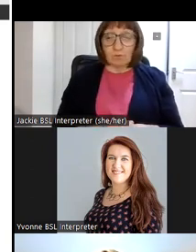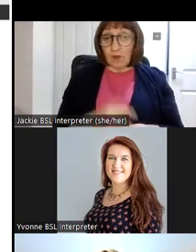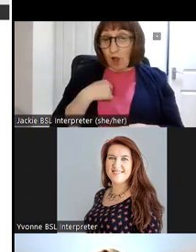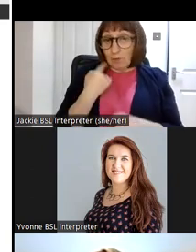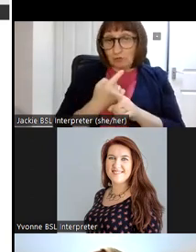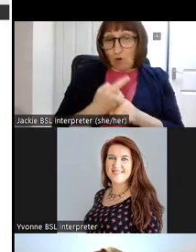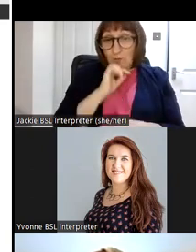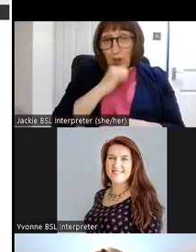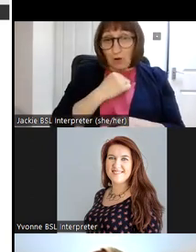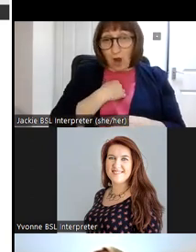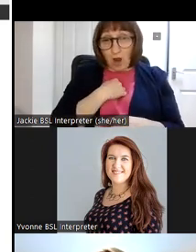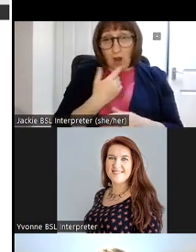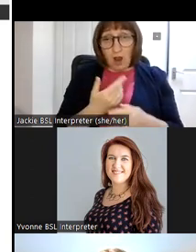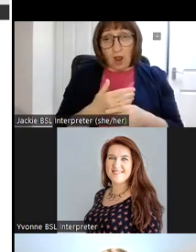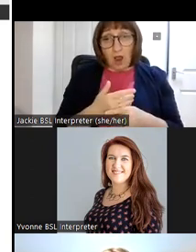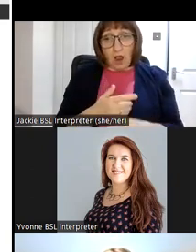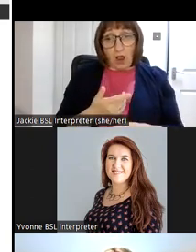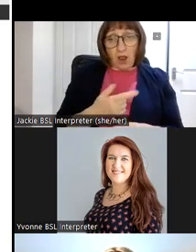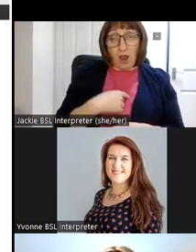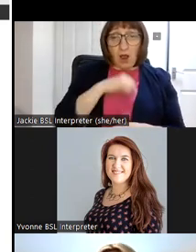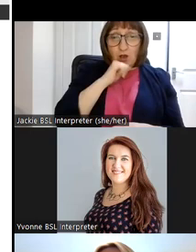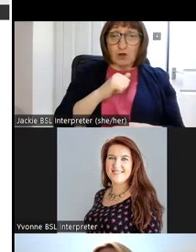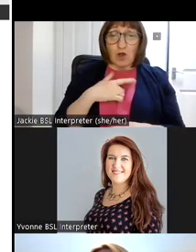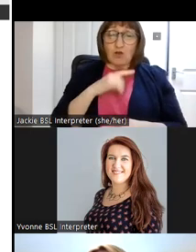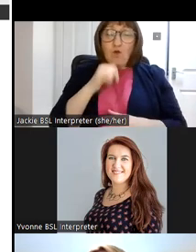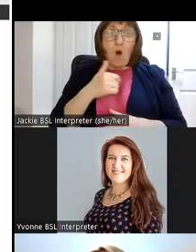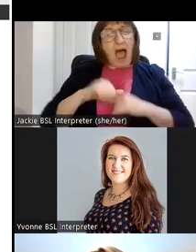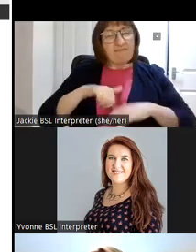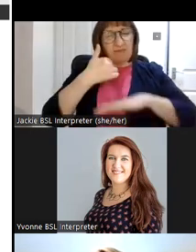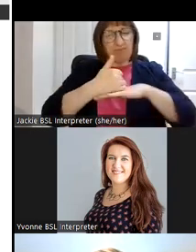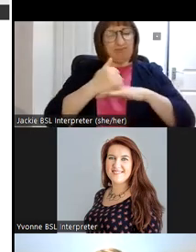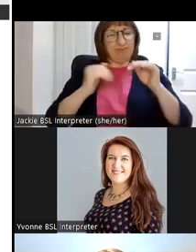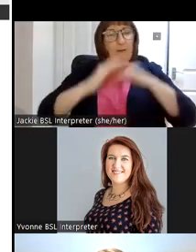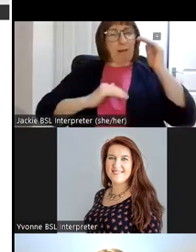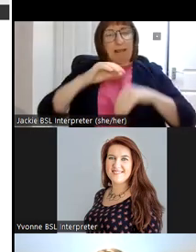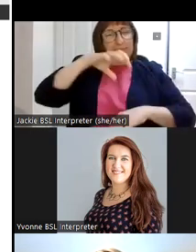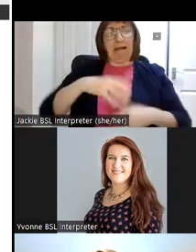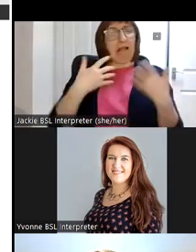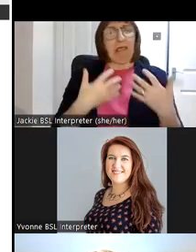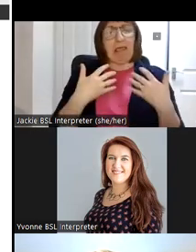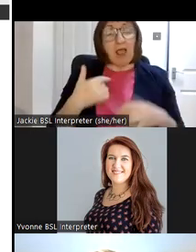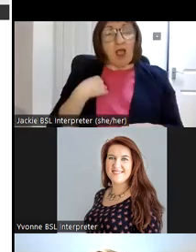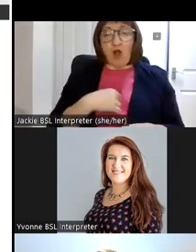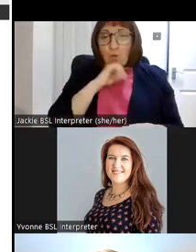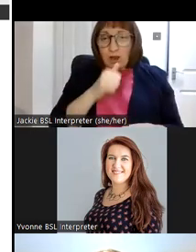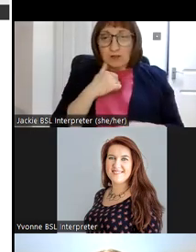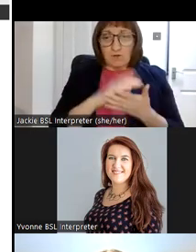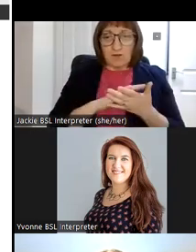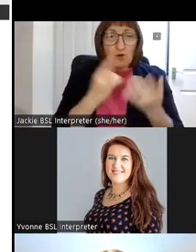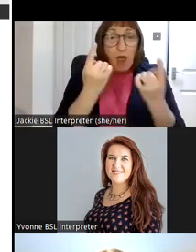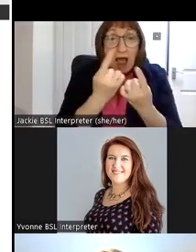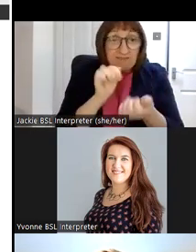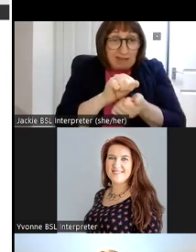to our um our group not having a physical space so we're not in a position to accept any physical artifacts